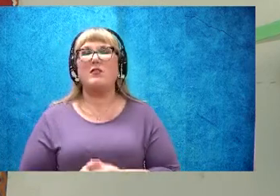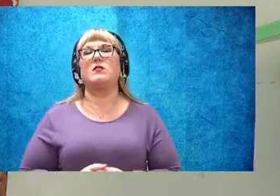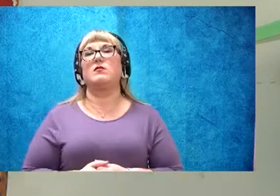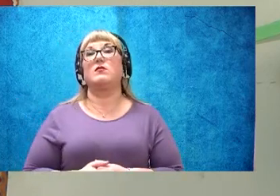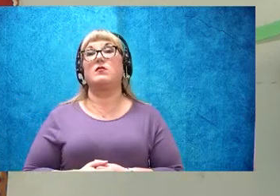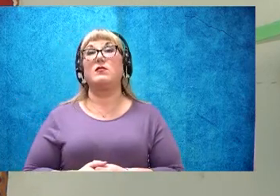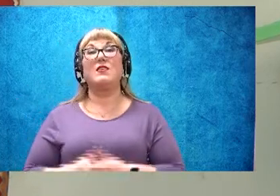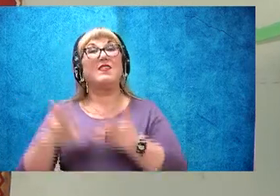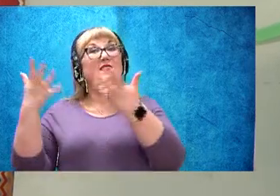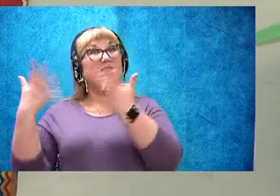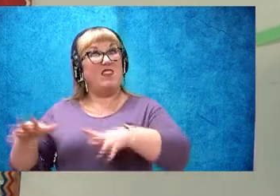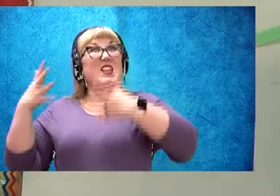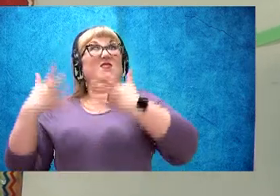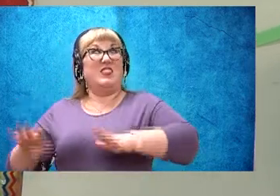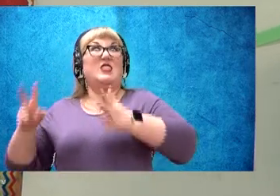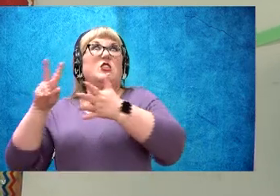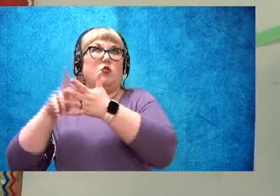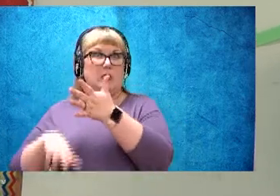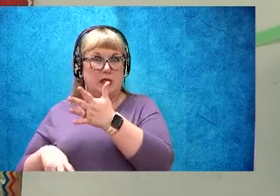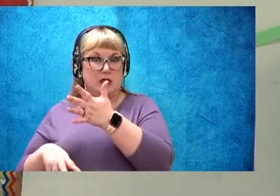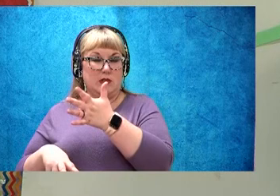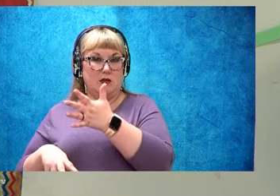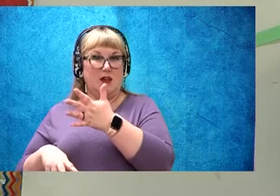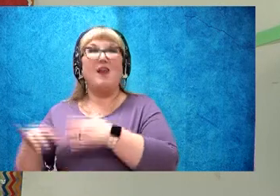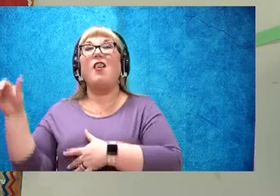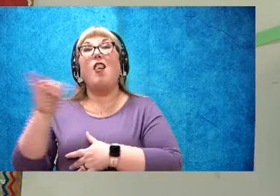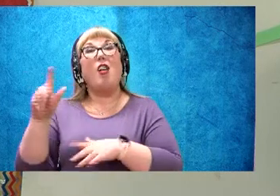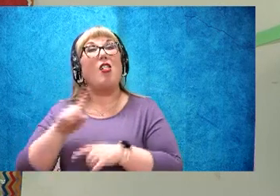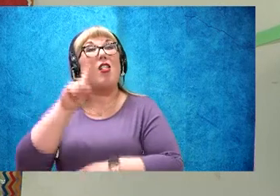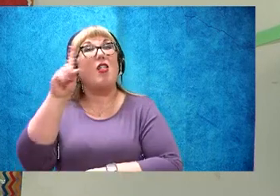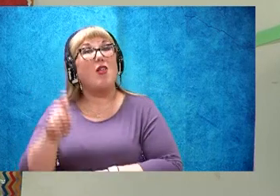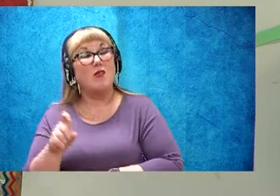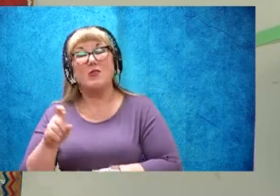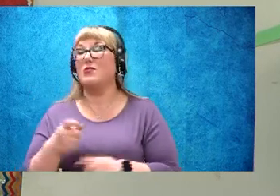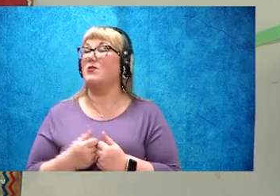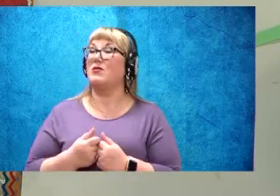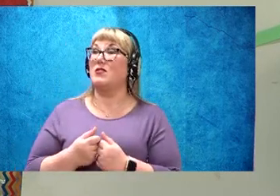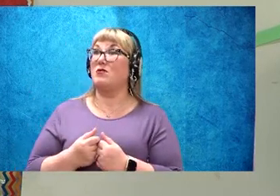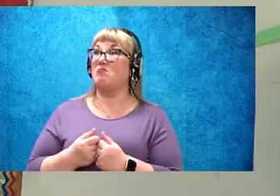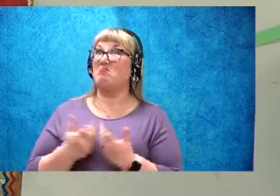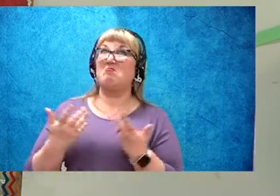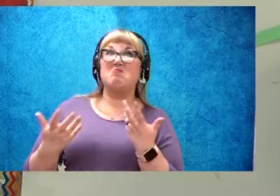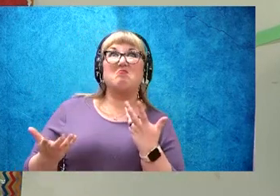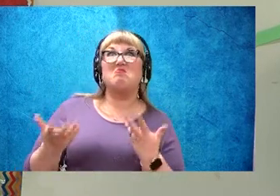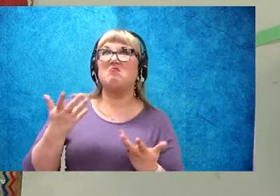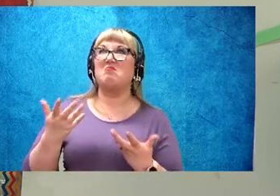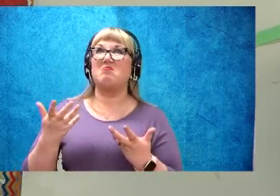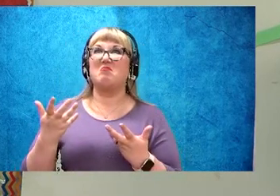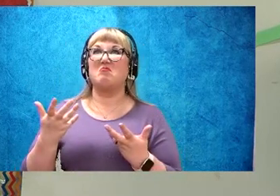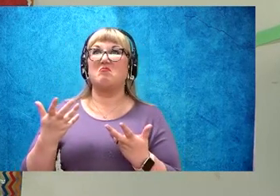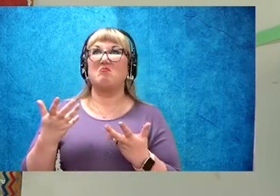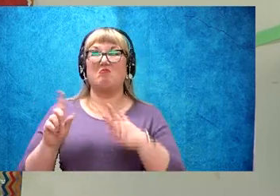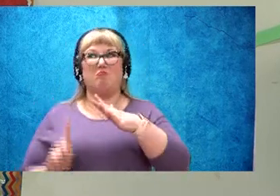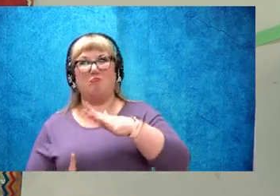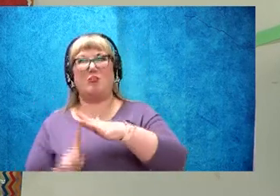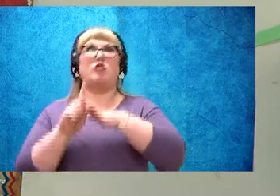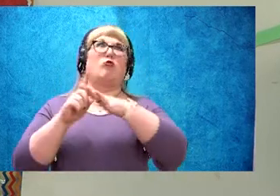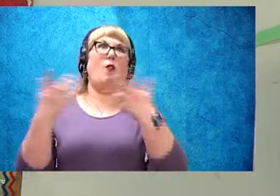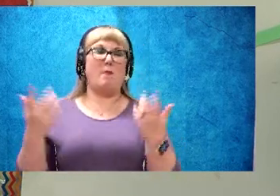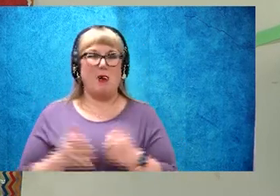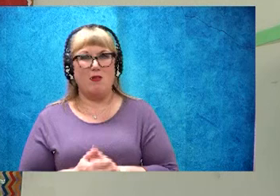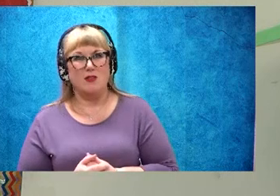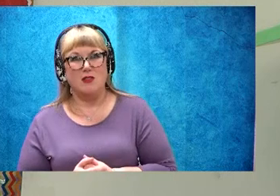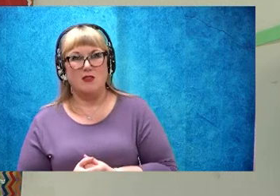And after you read a text, also ask questions that may have, they didn't come up with the ending